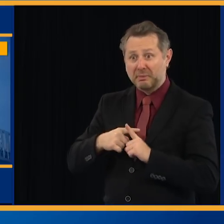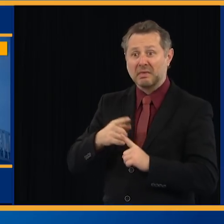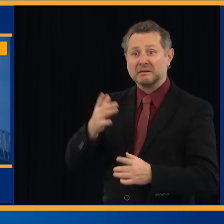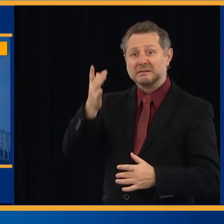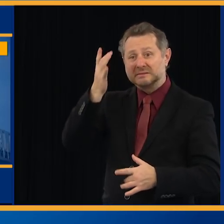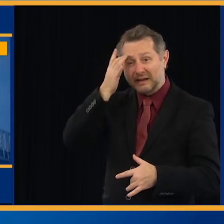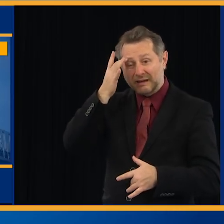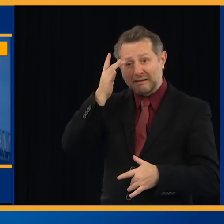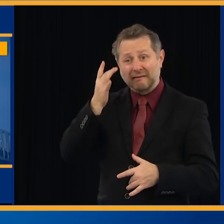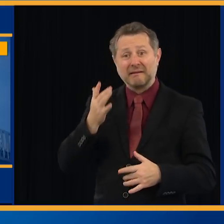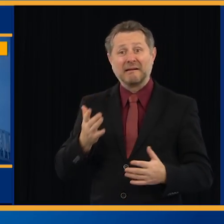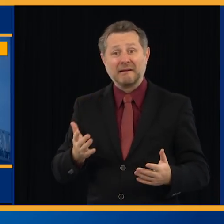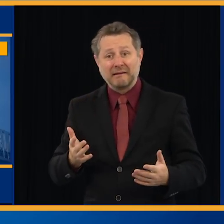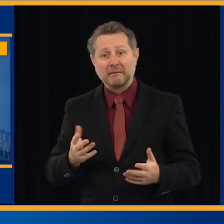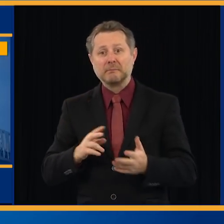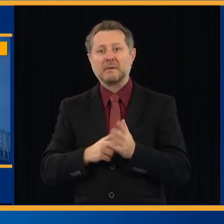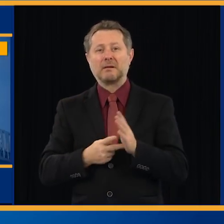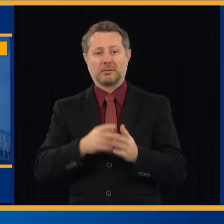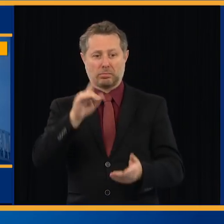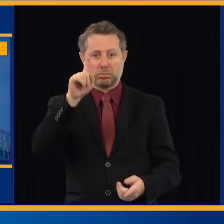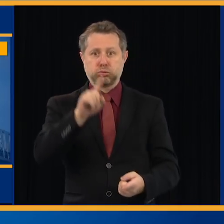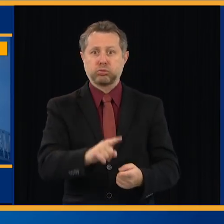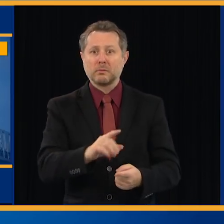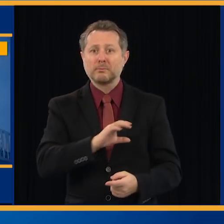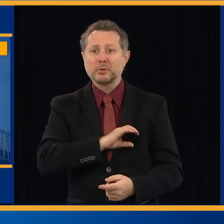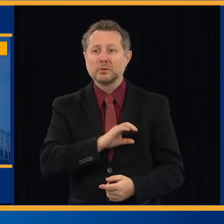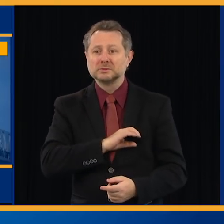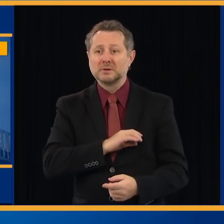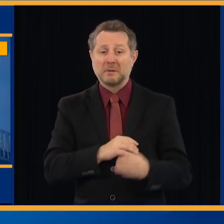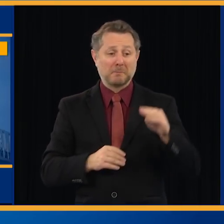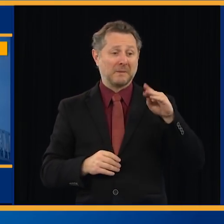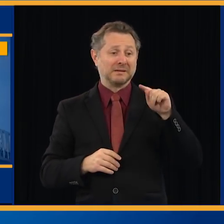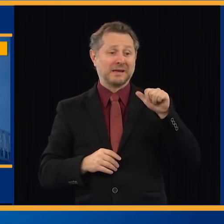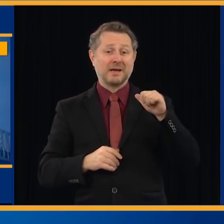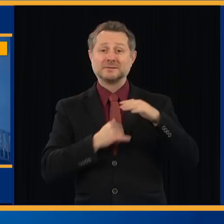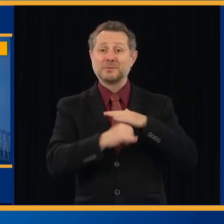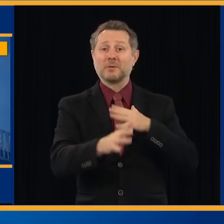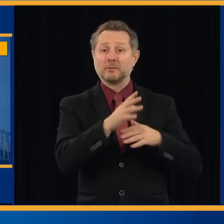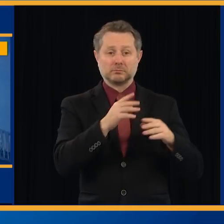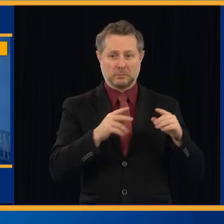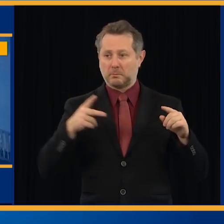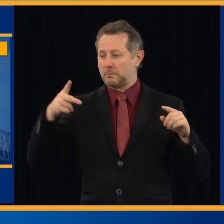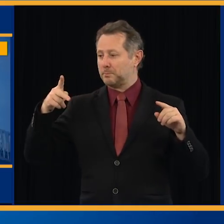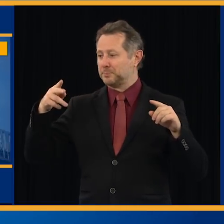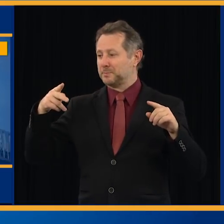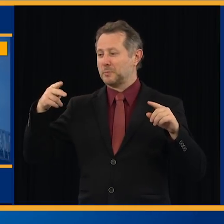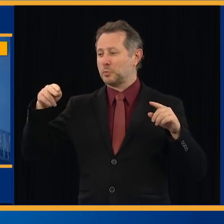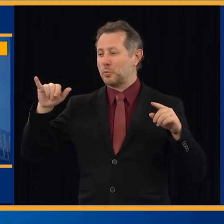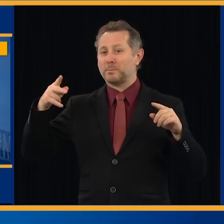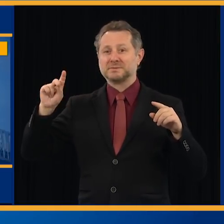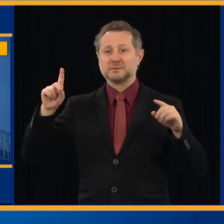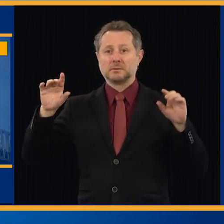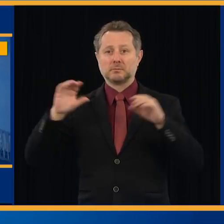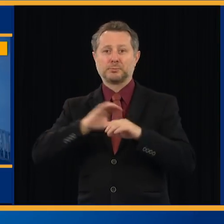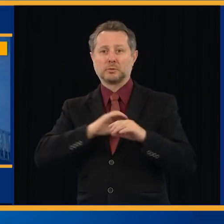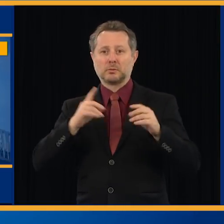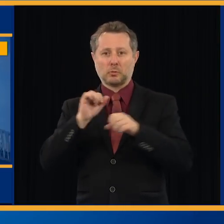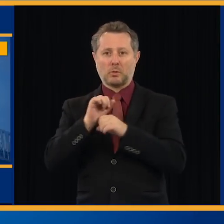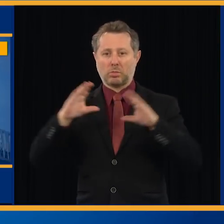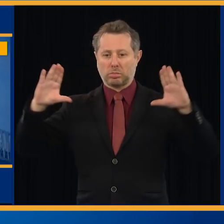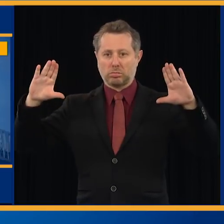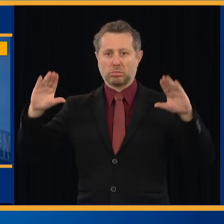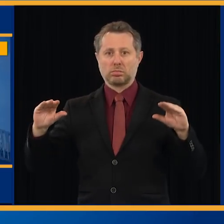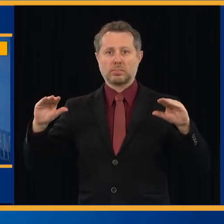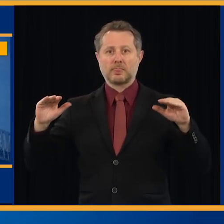now have fewer MTA workers. You have fewer NYPD workers on the trains and in the